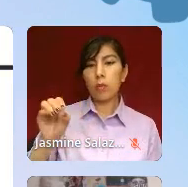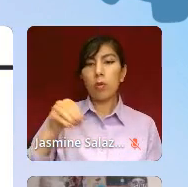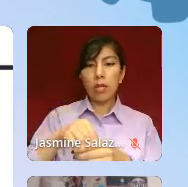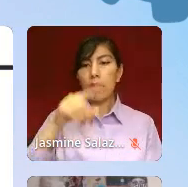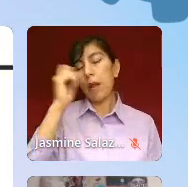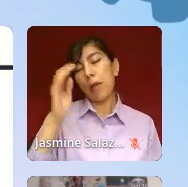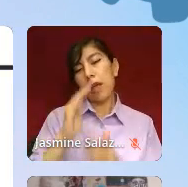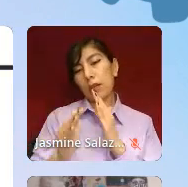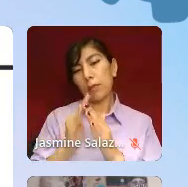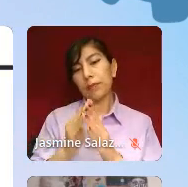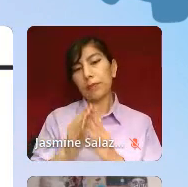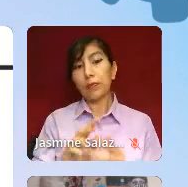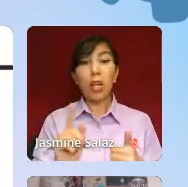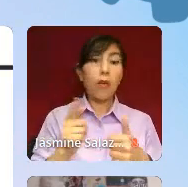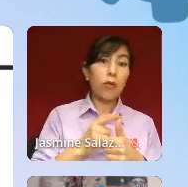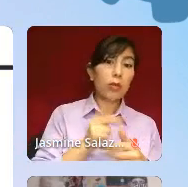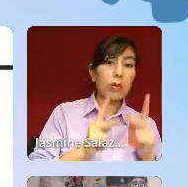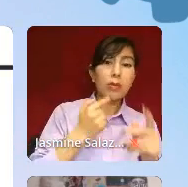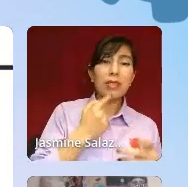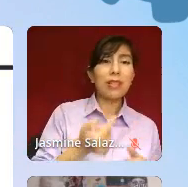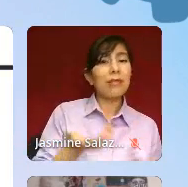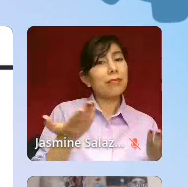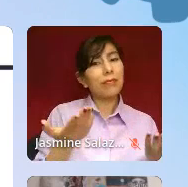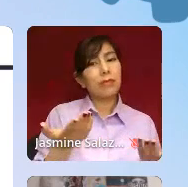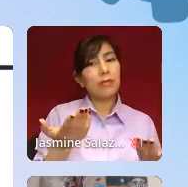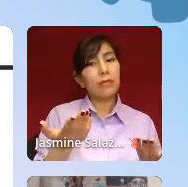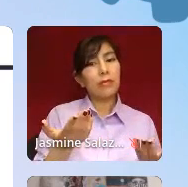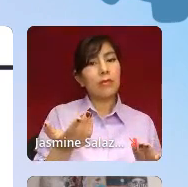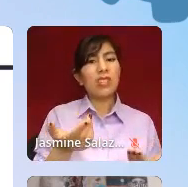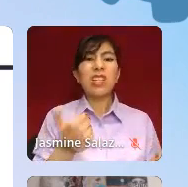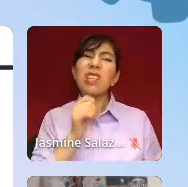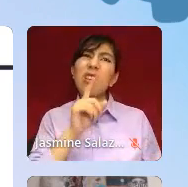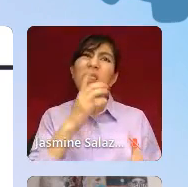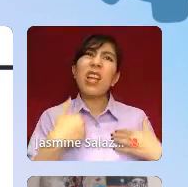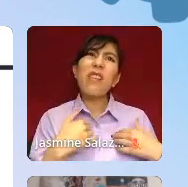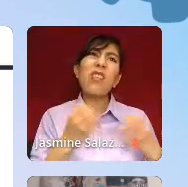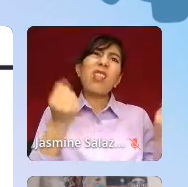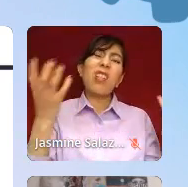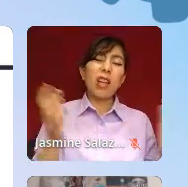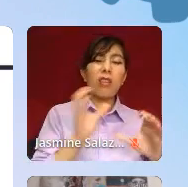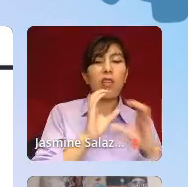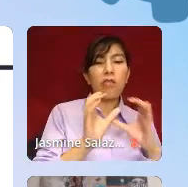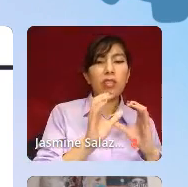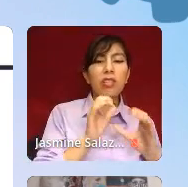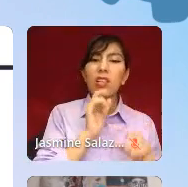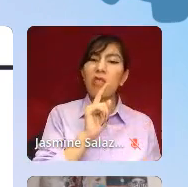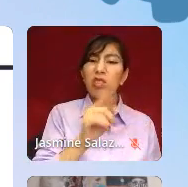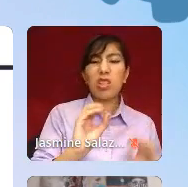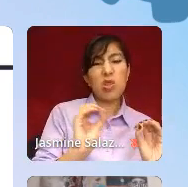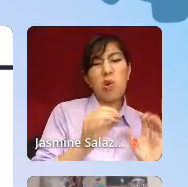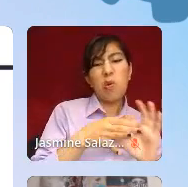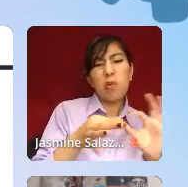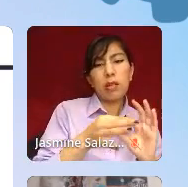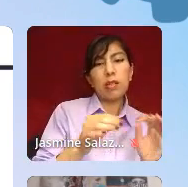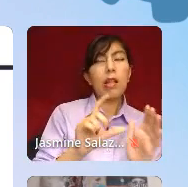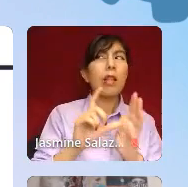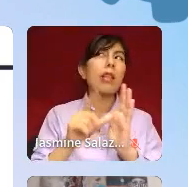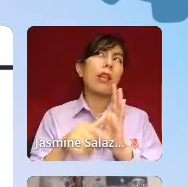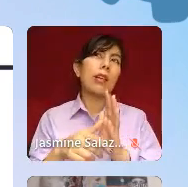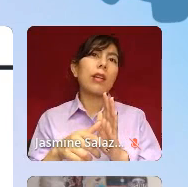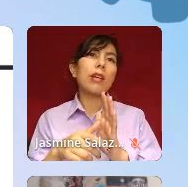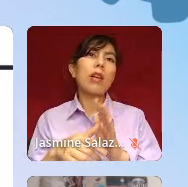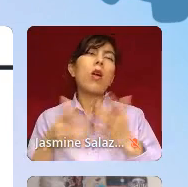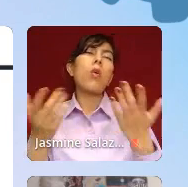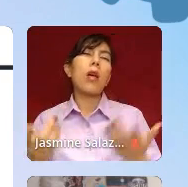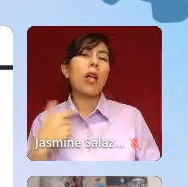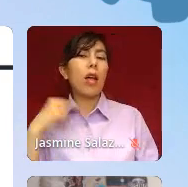So at first, everyone said, you know, I didn't really hear, we didn't really have a lot of conversations, we didn't, there wasn't really messaging. And then later, it was like, well, I did